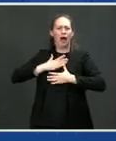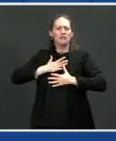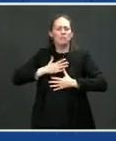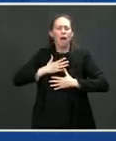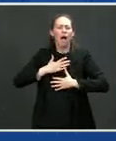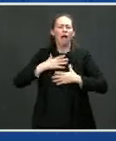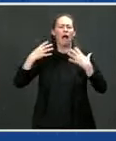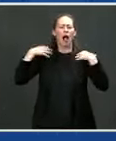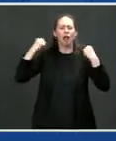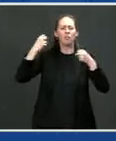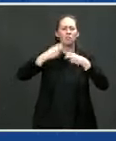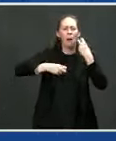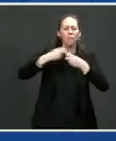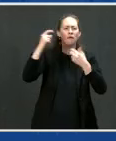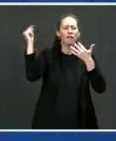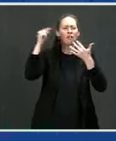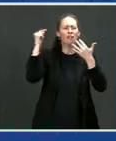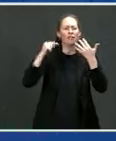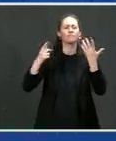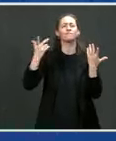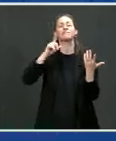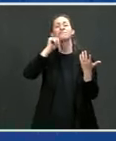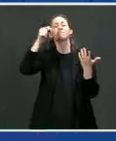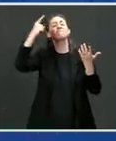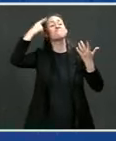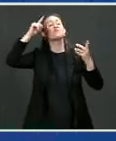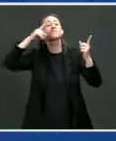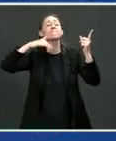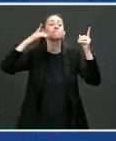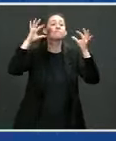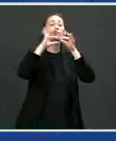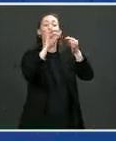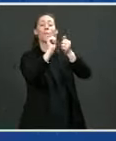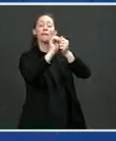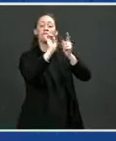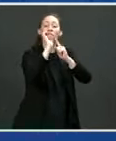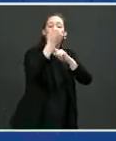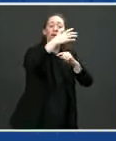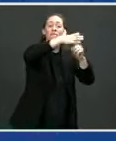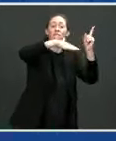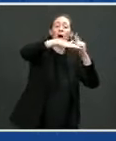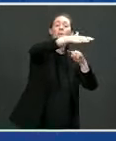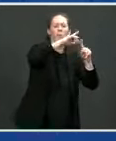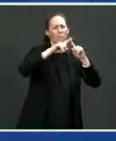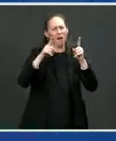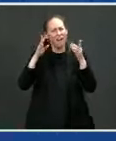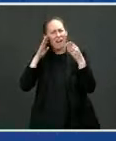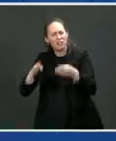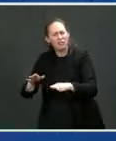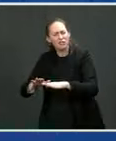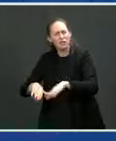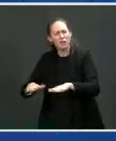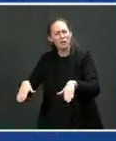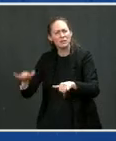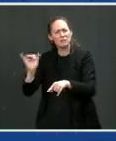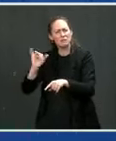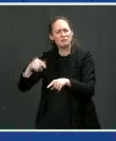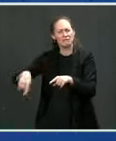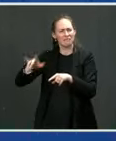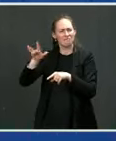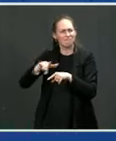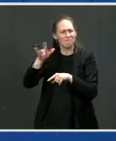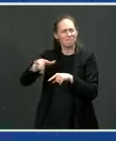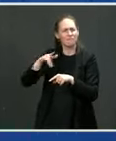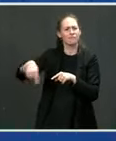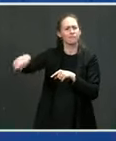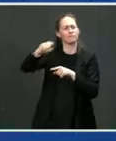only, not only making it more convenient to ride and making it more smooth and all of that. It's